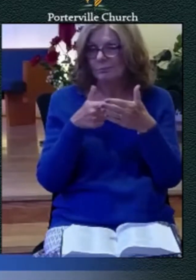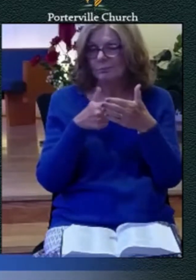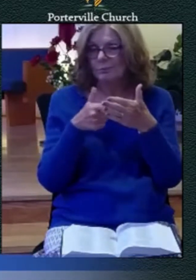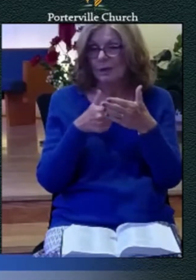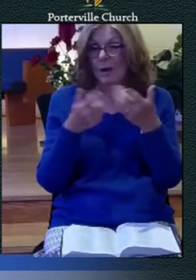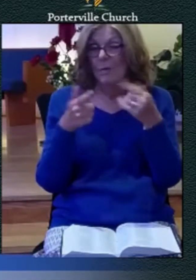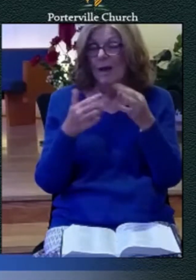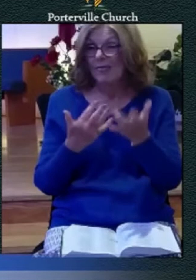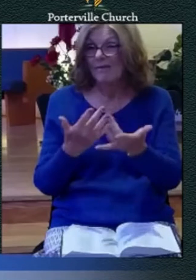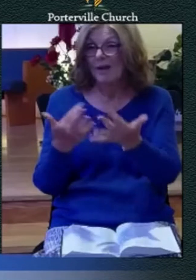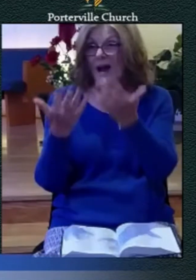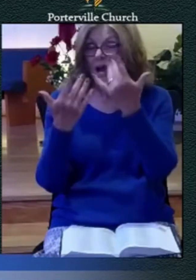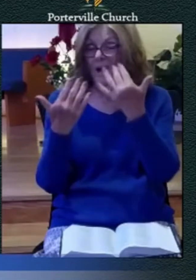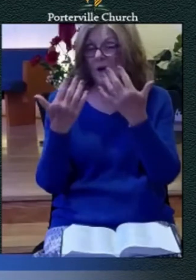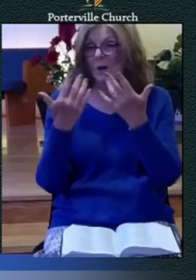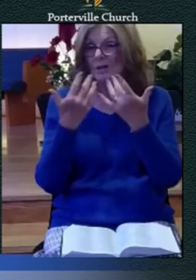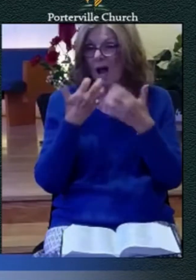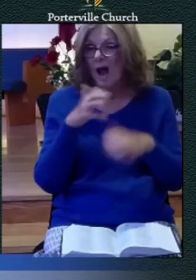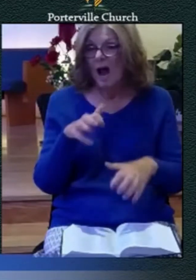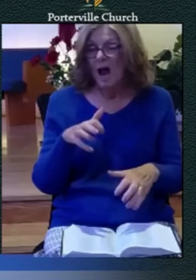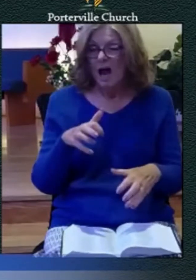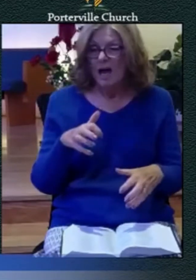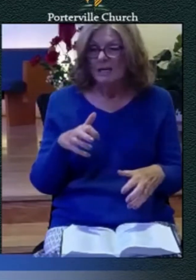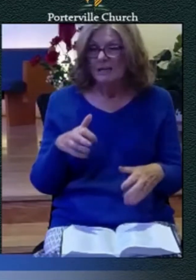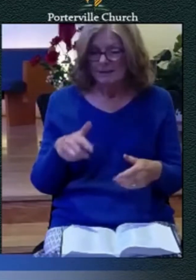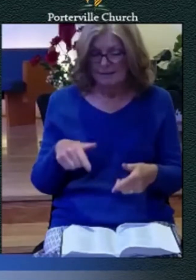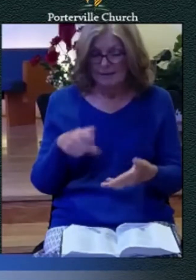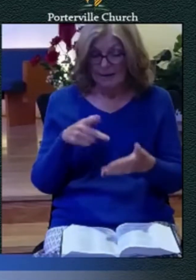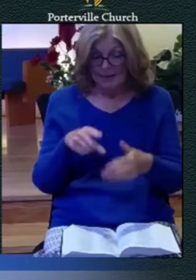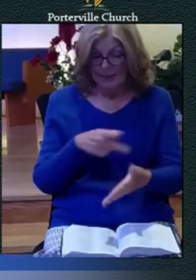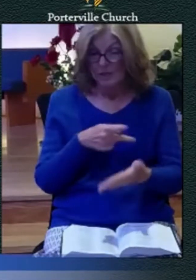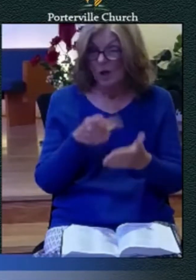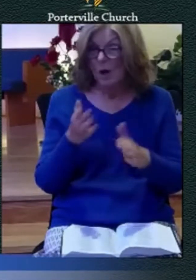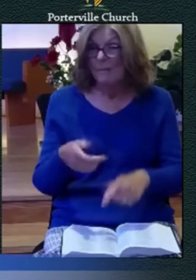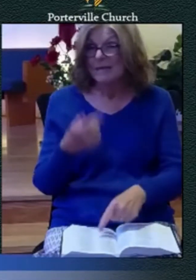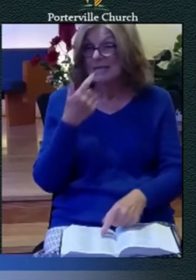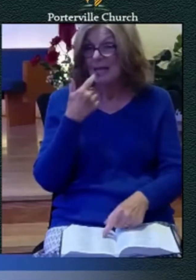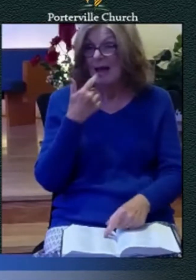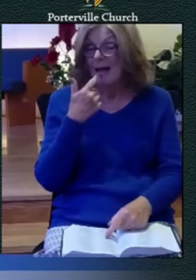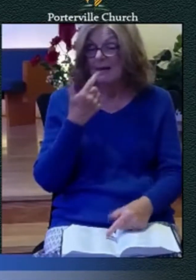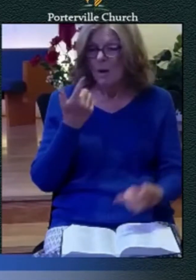hot it's liable to break and give way